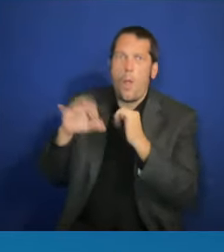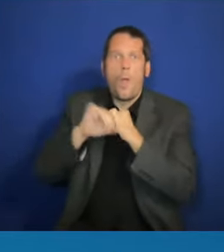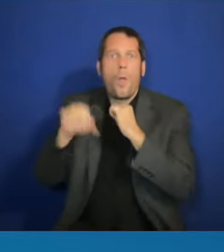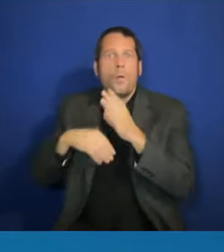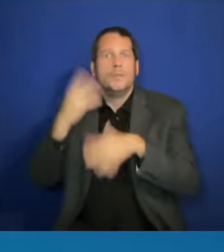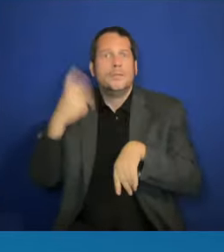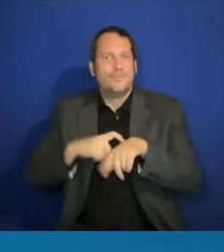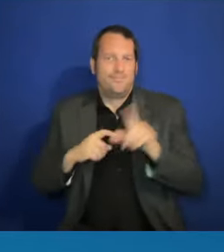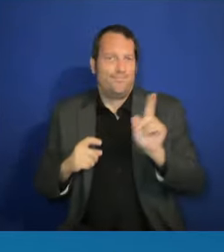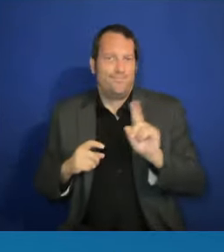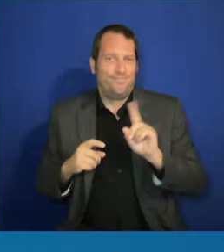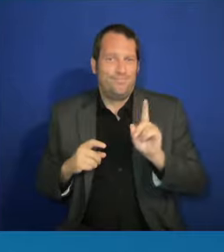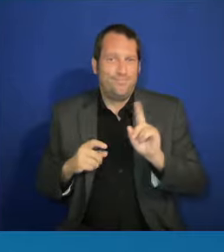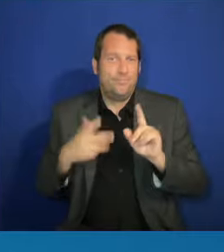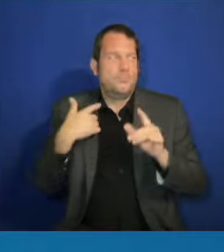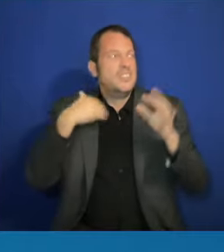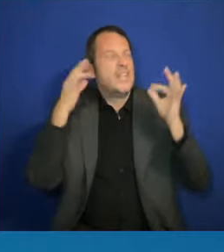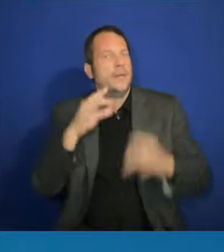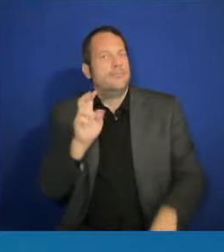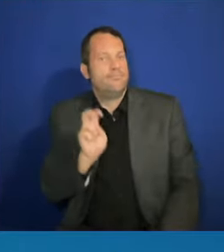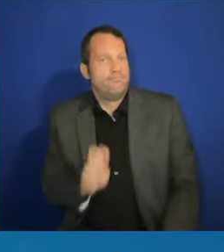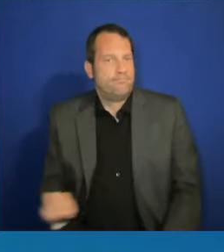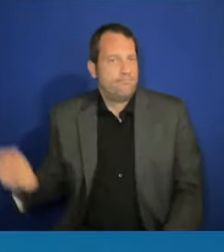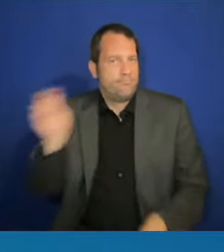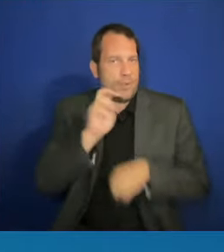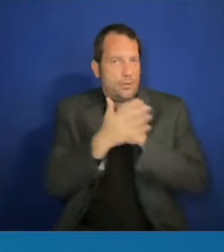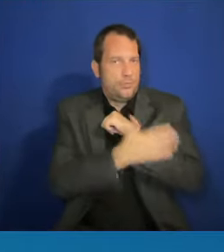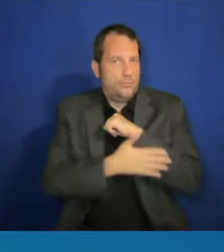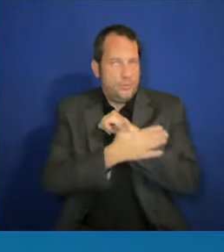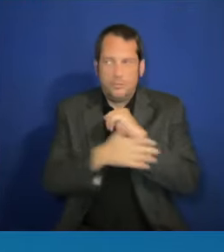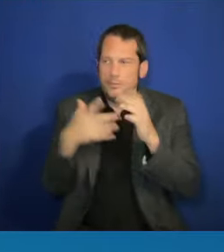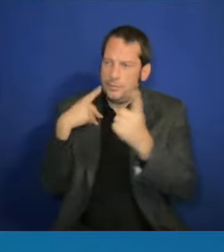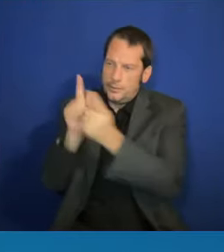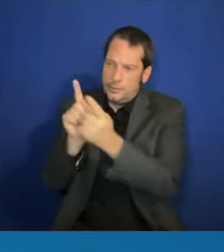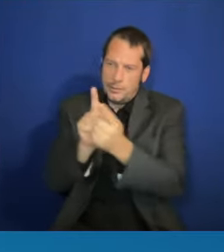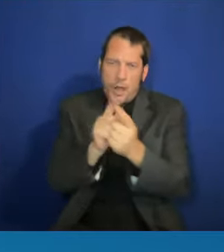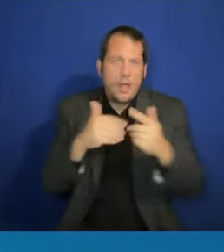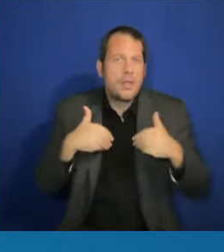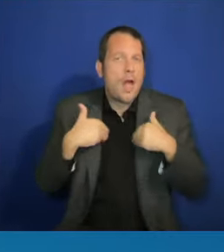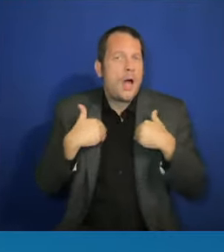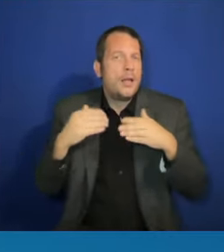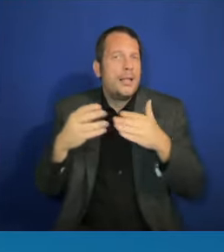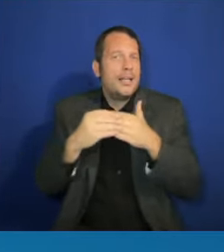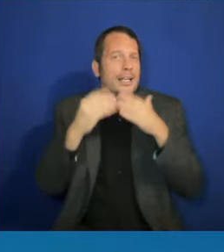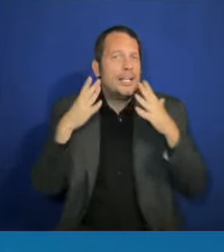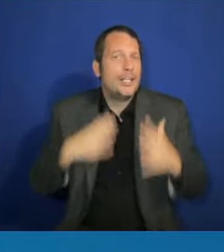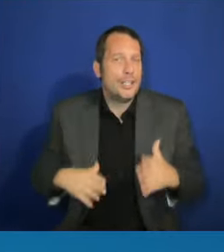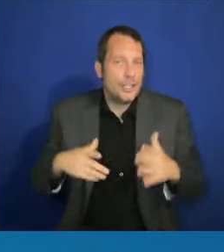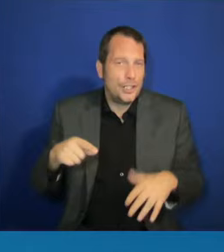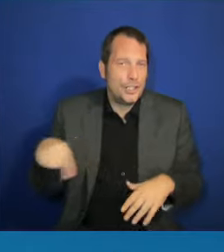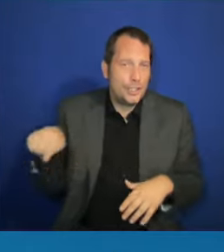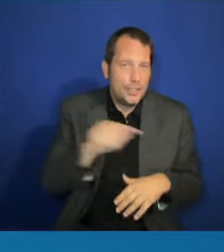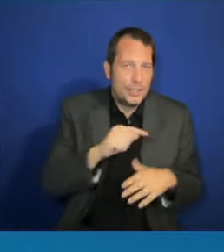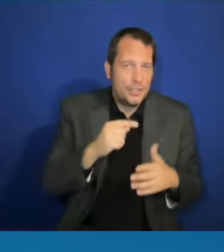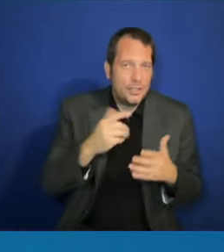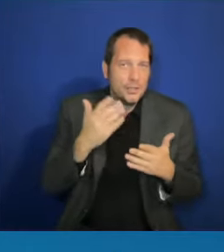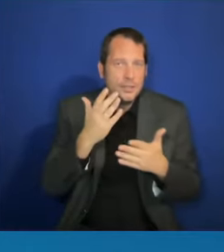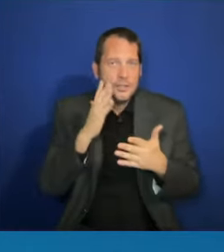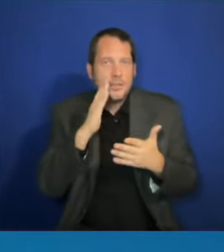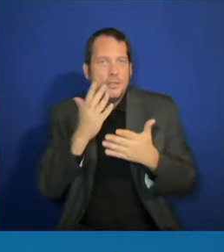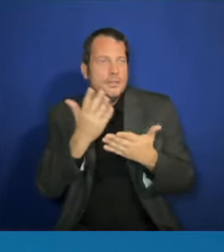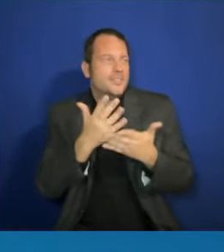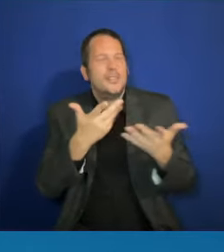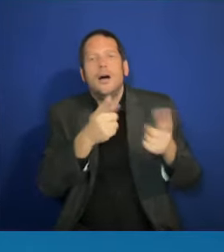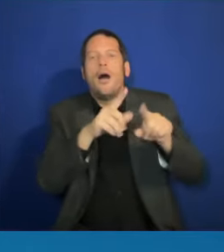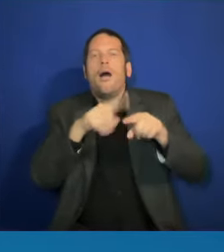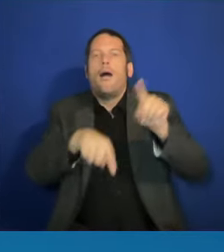We have leaders who consider themselves young. have leaders of all types, right? But in particular, most recently on the